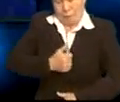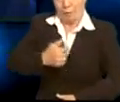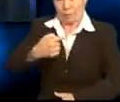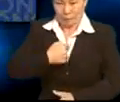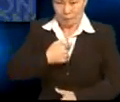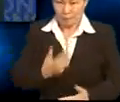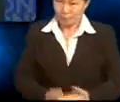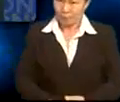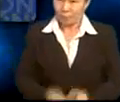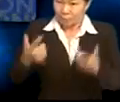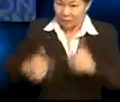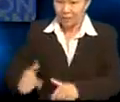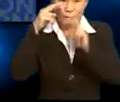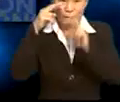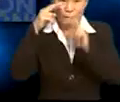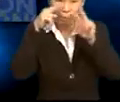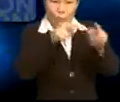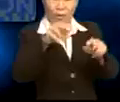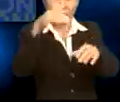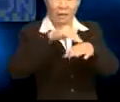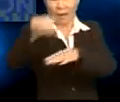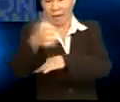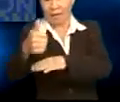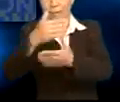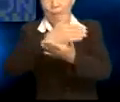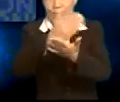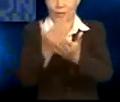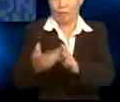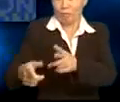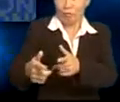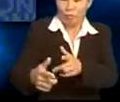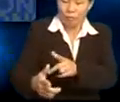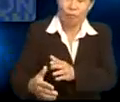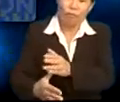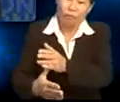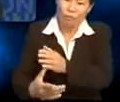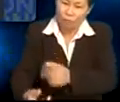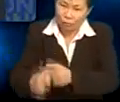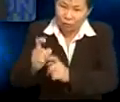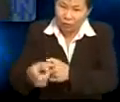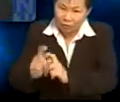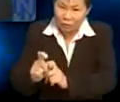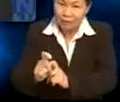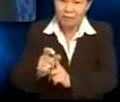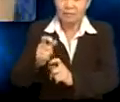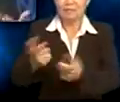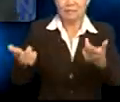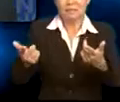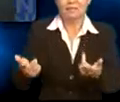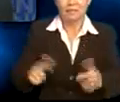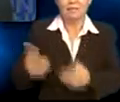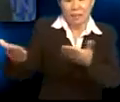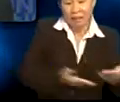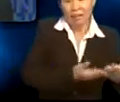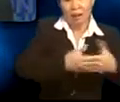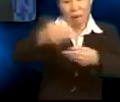me. Let's take a look at another part of that fishing scene again. Try and spot the language functions that were